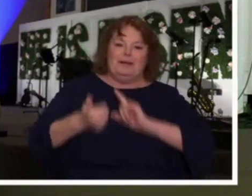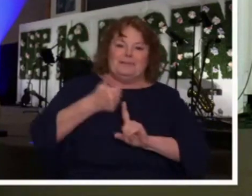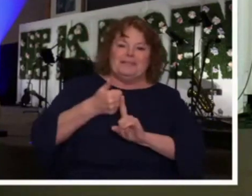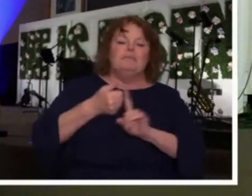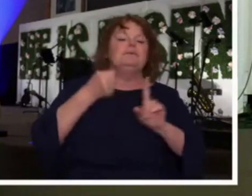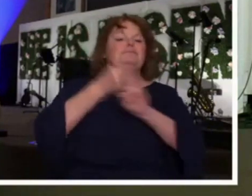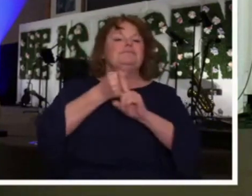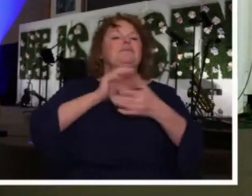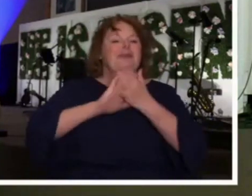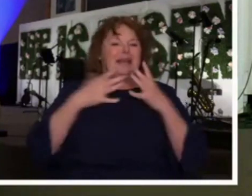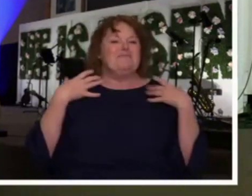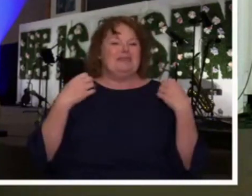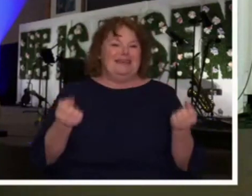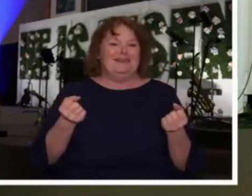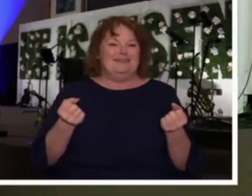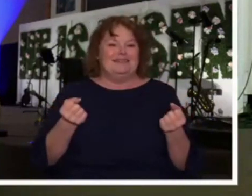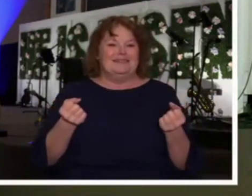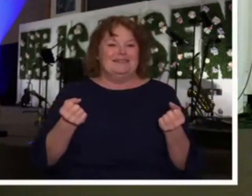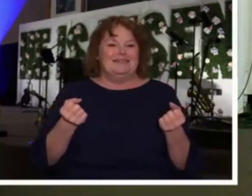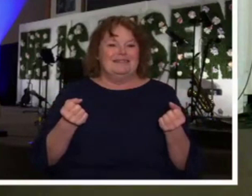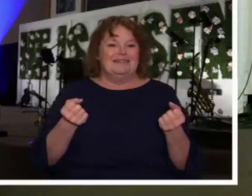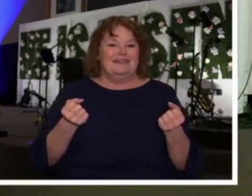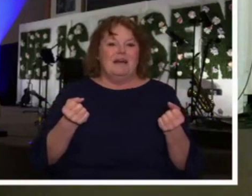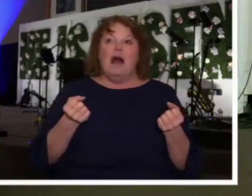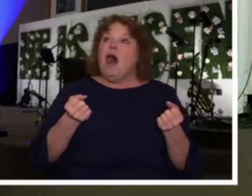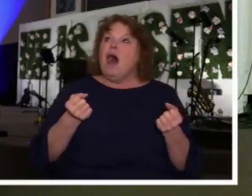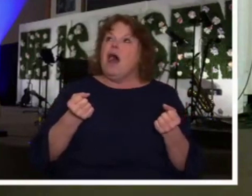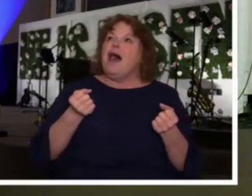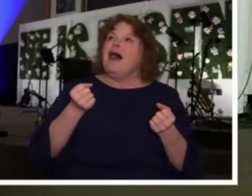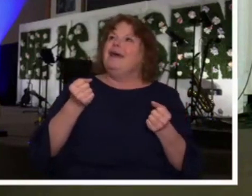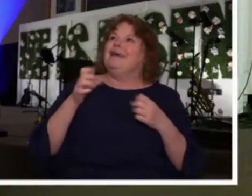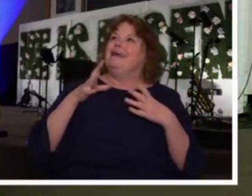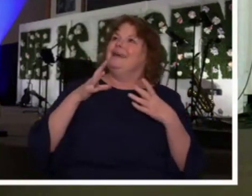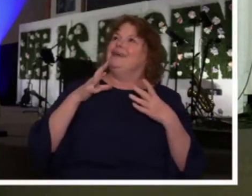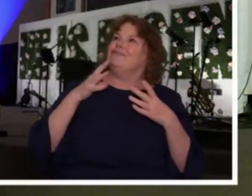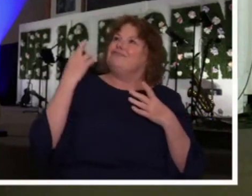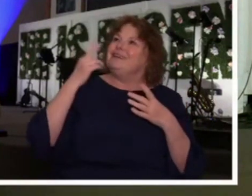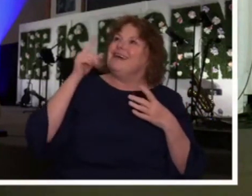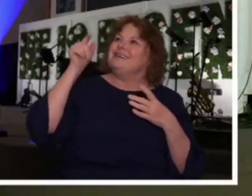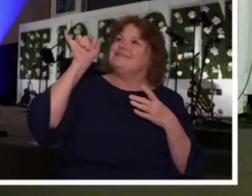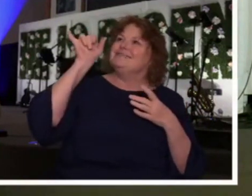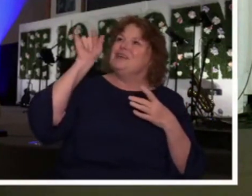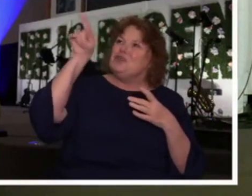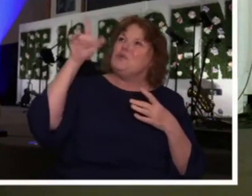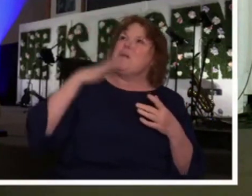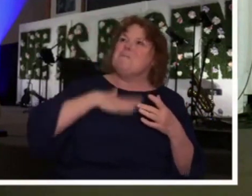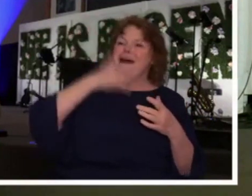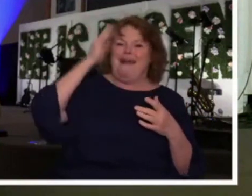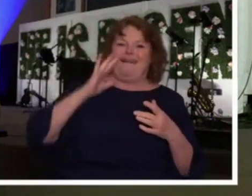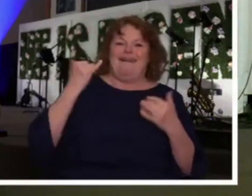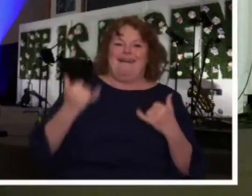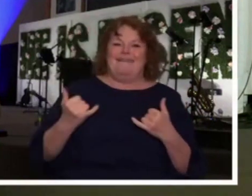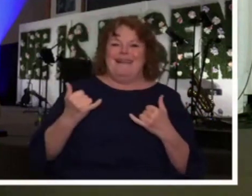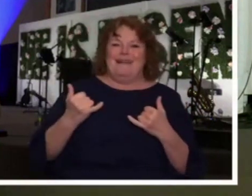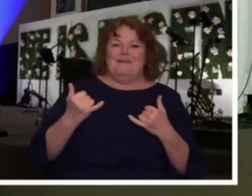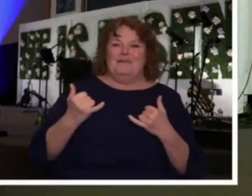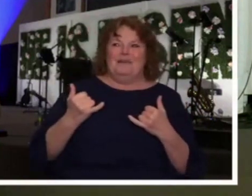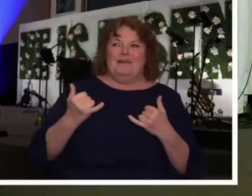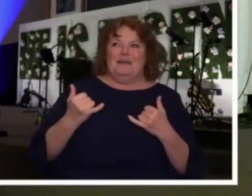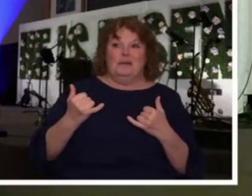his healing. He received God as his God, and it changed his life forever. But it didn't make sense.